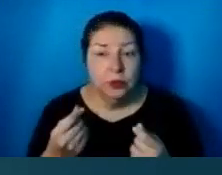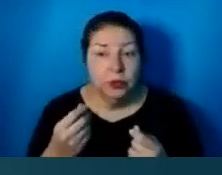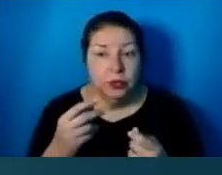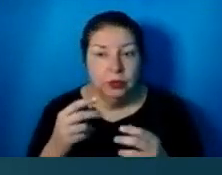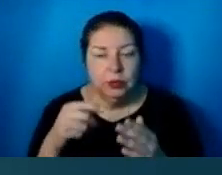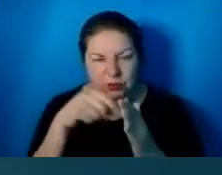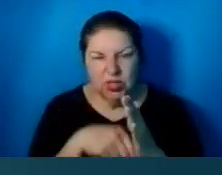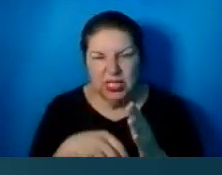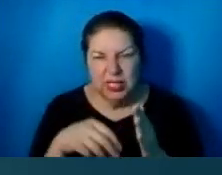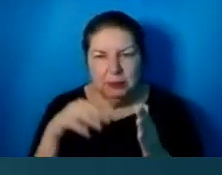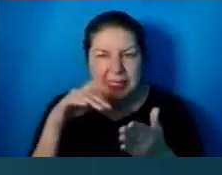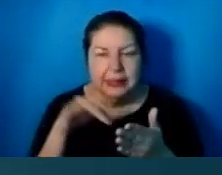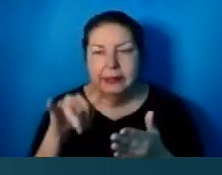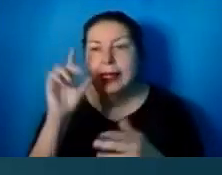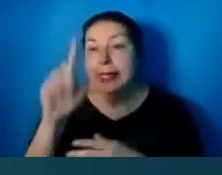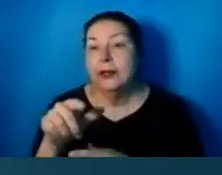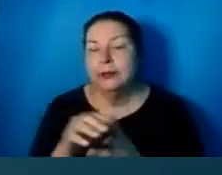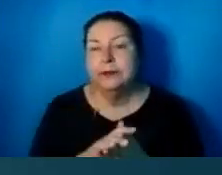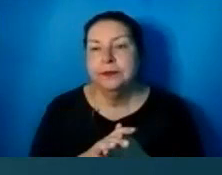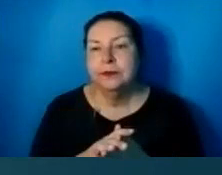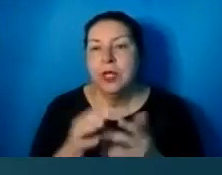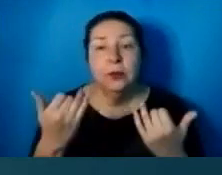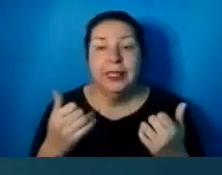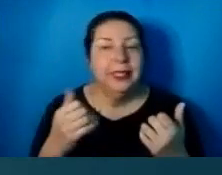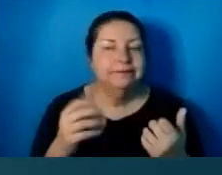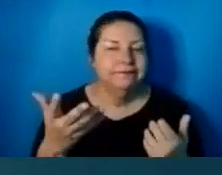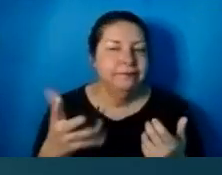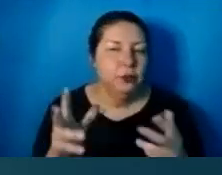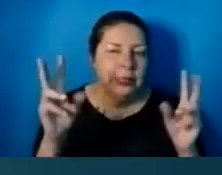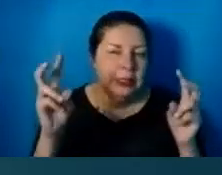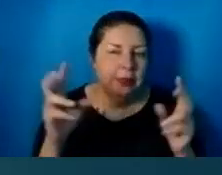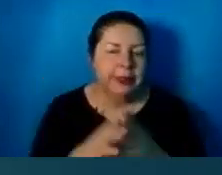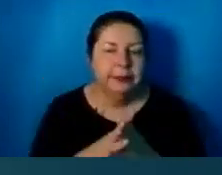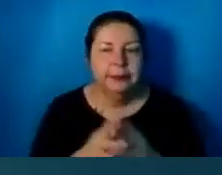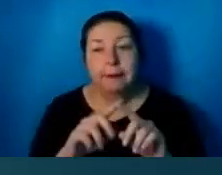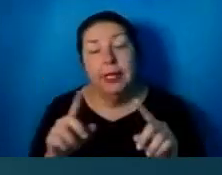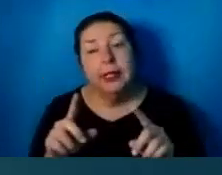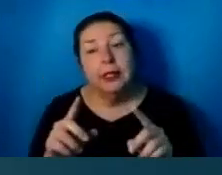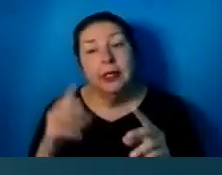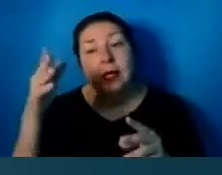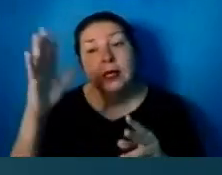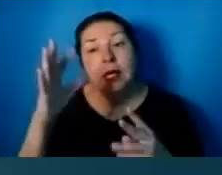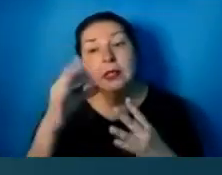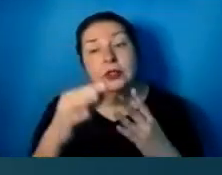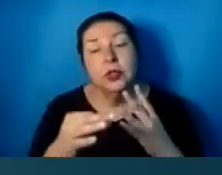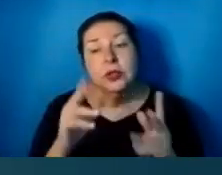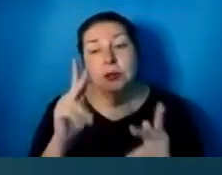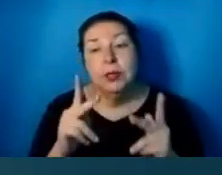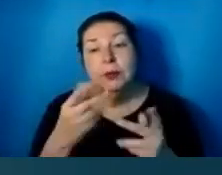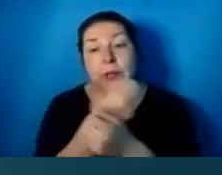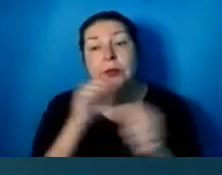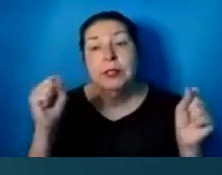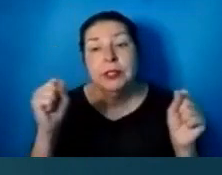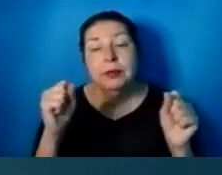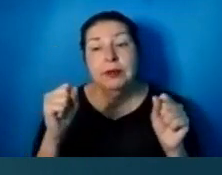in the study. I don't want to get into that topic right now. But God chose those that were going to be saved from the